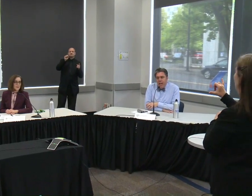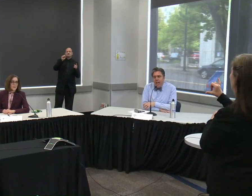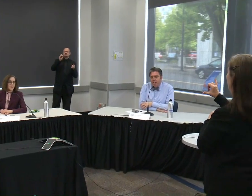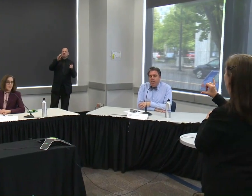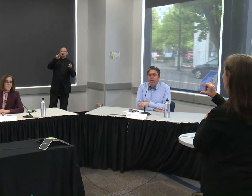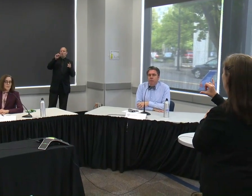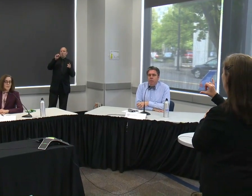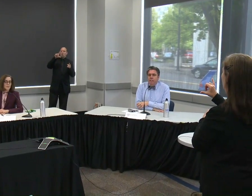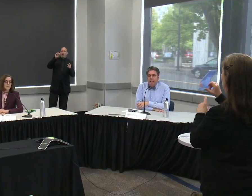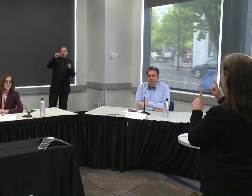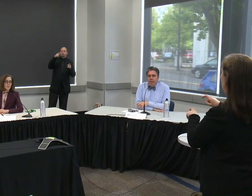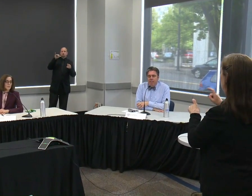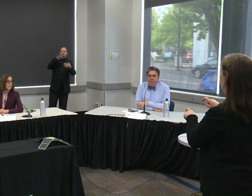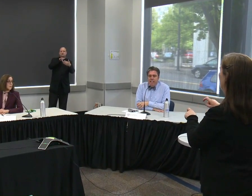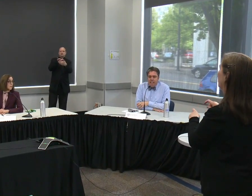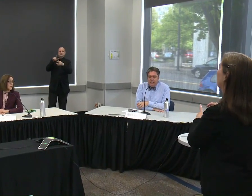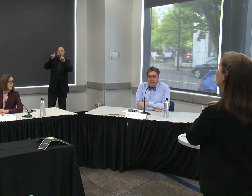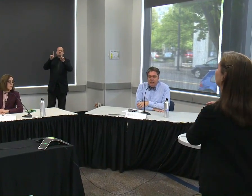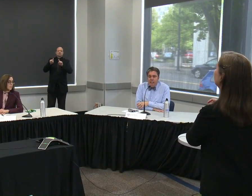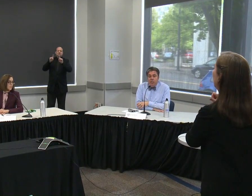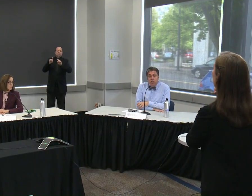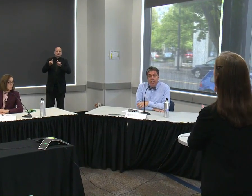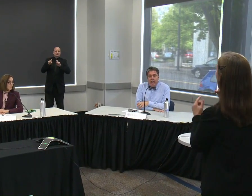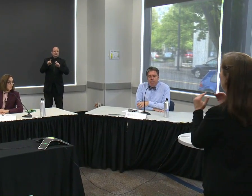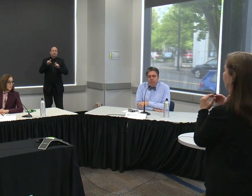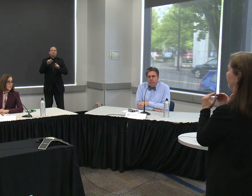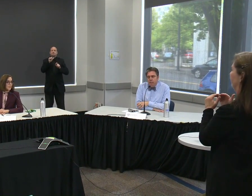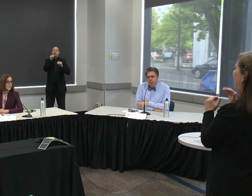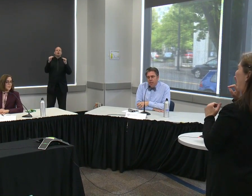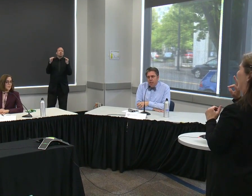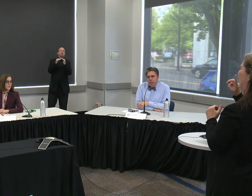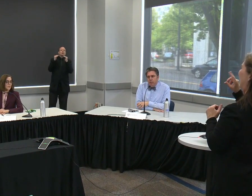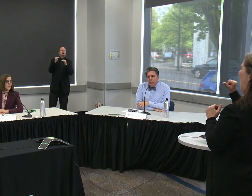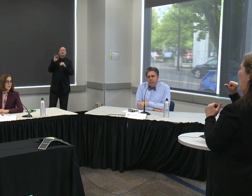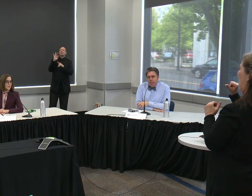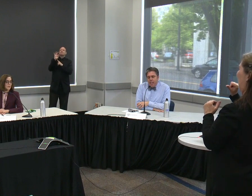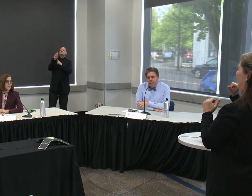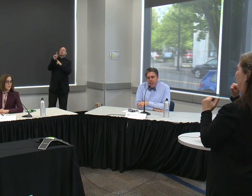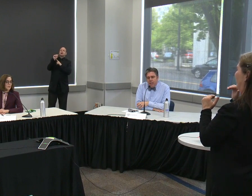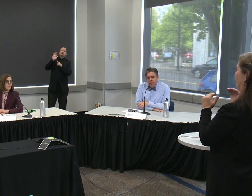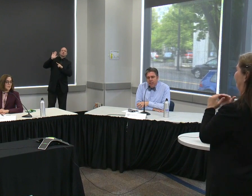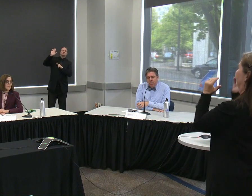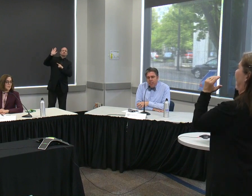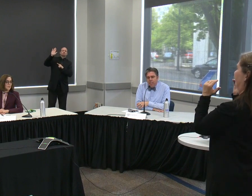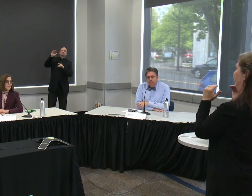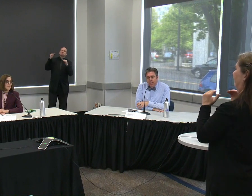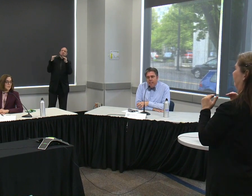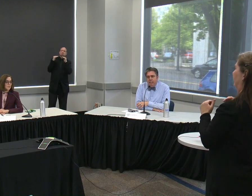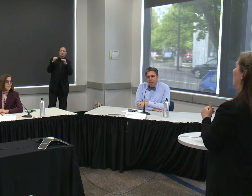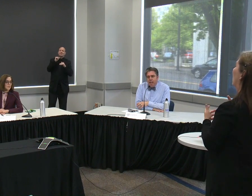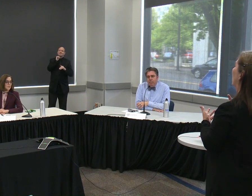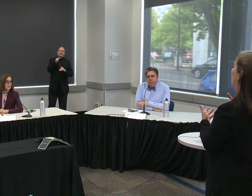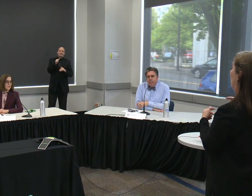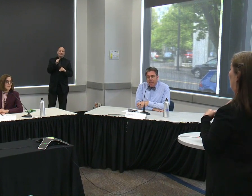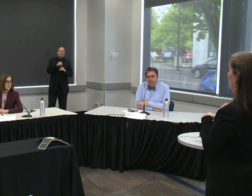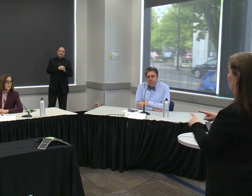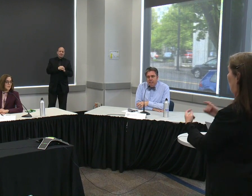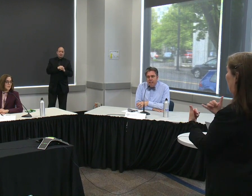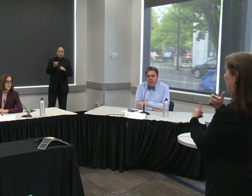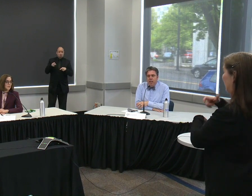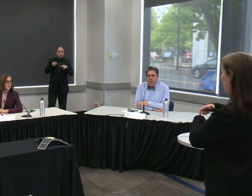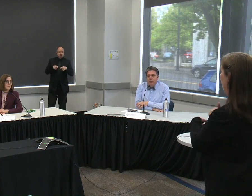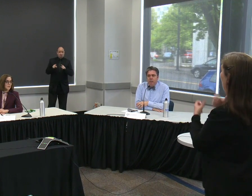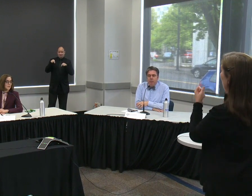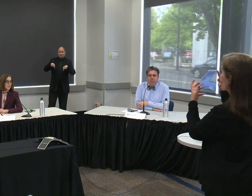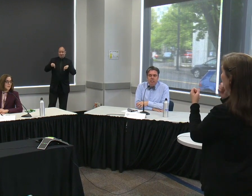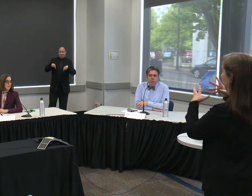now haven't gone through the same fda testing that usually happens during this pandemic they've released many um tests